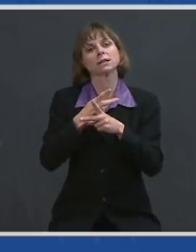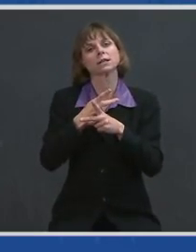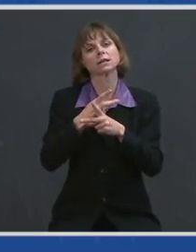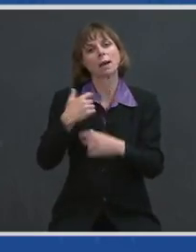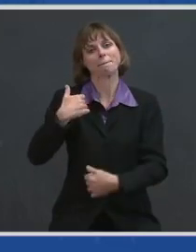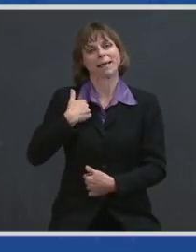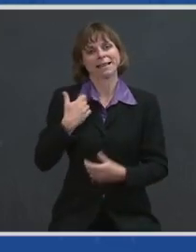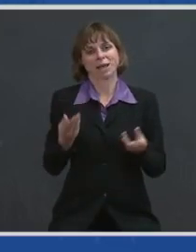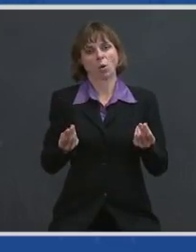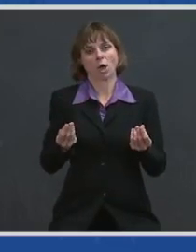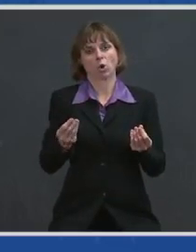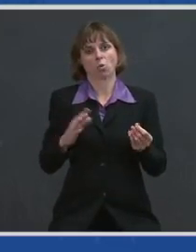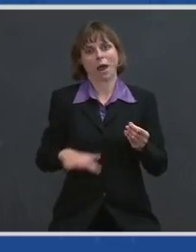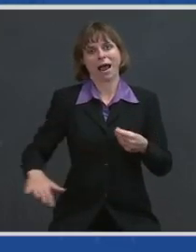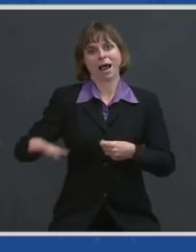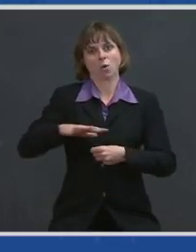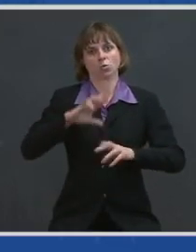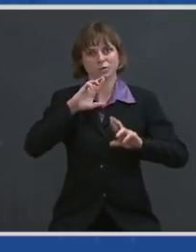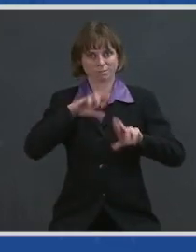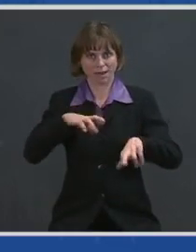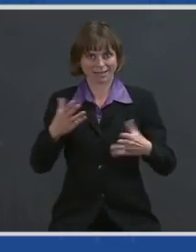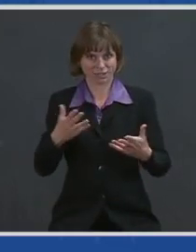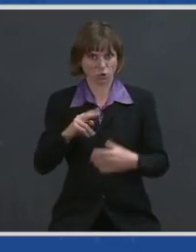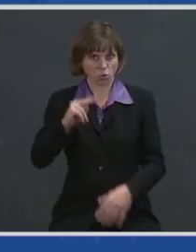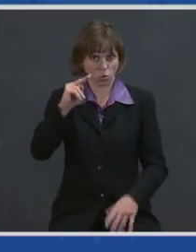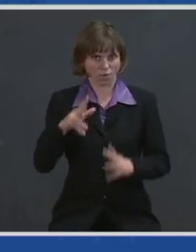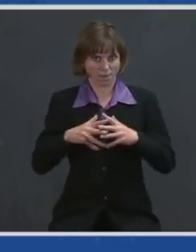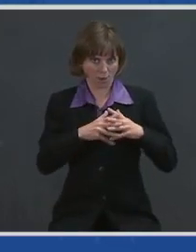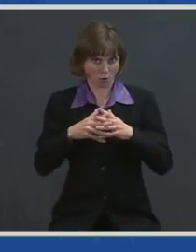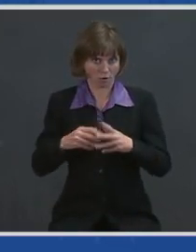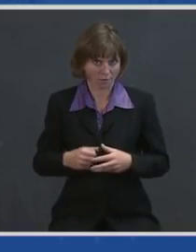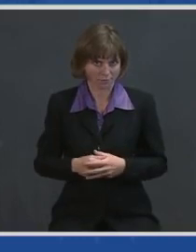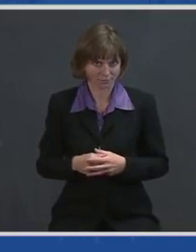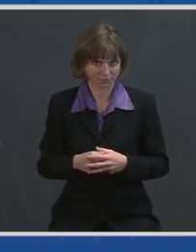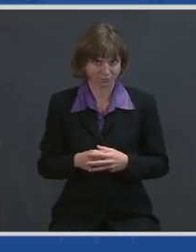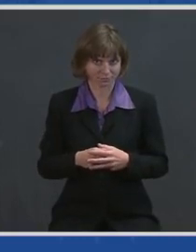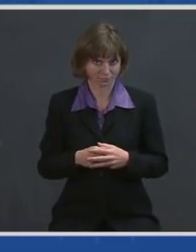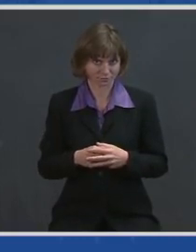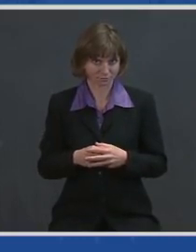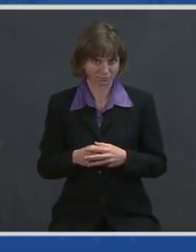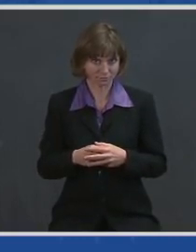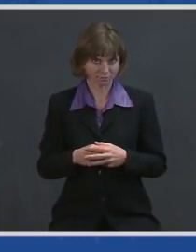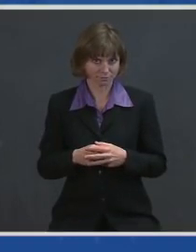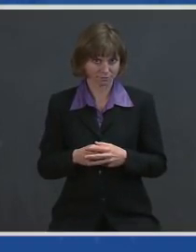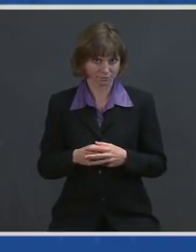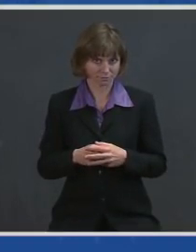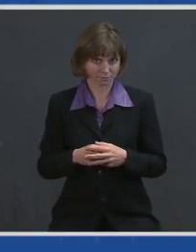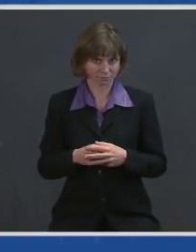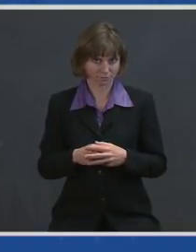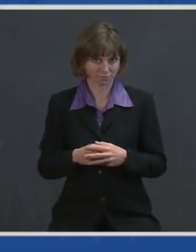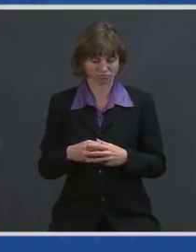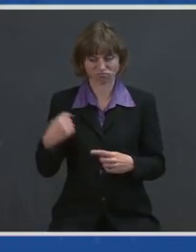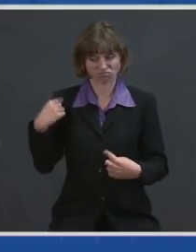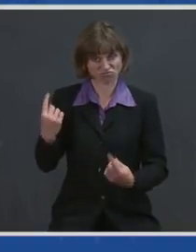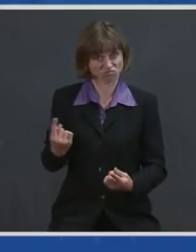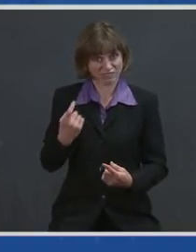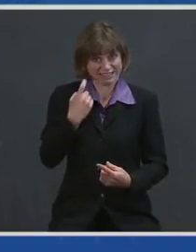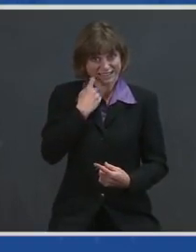responses here in North America. All over, all over the last year,